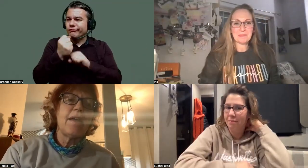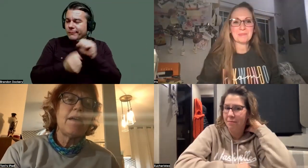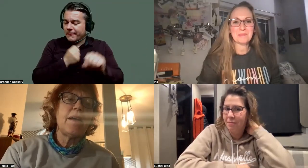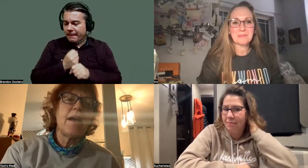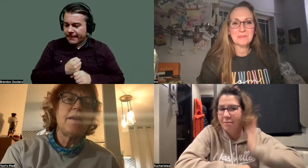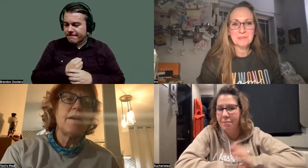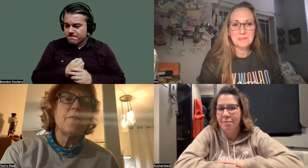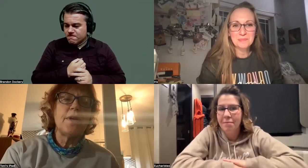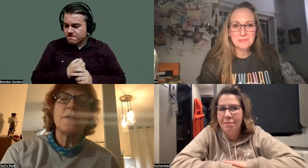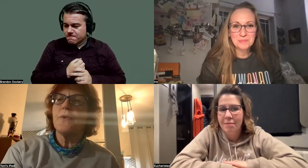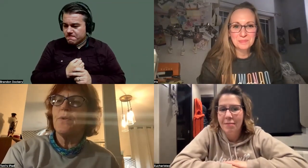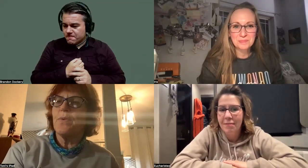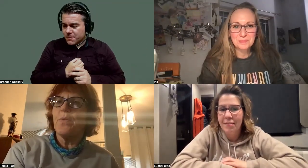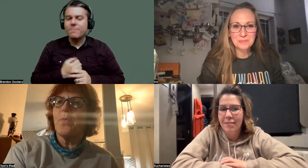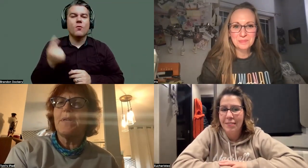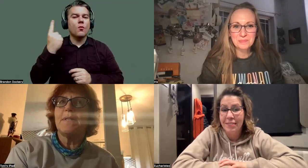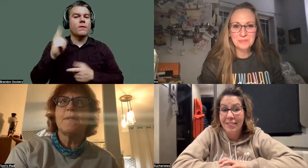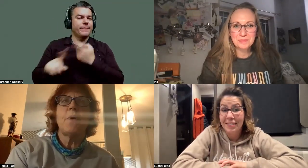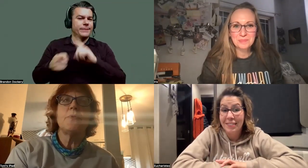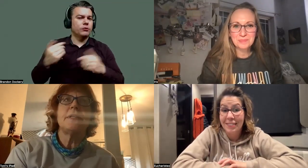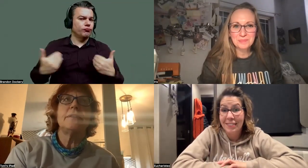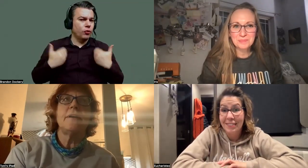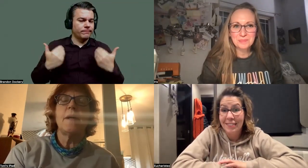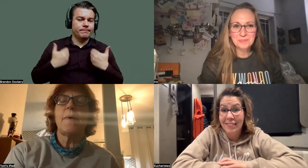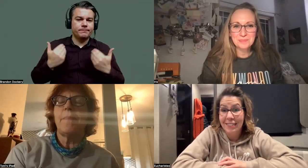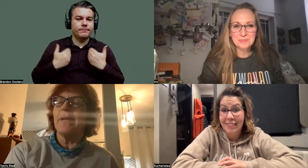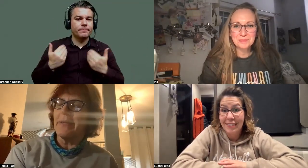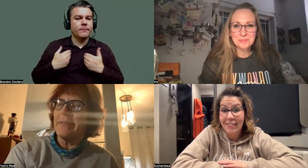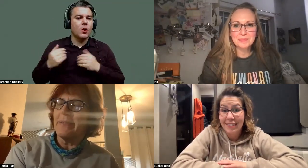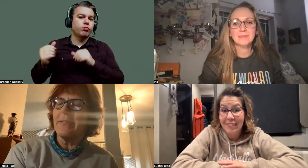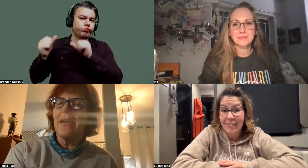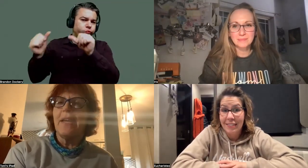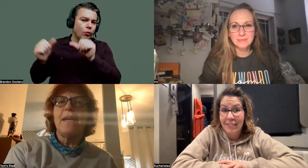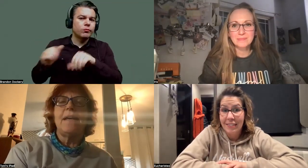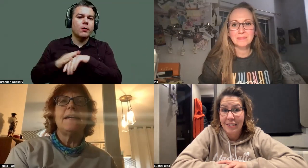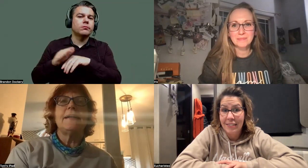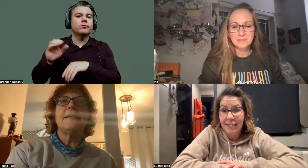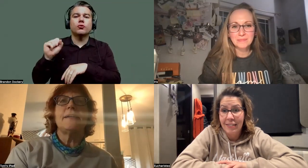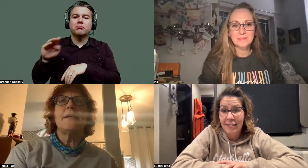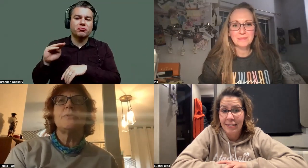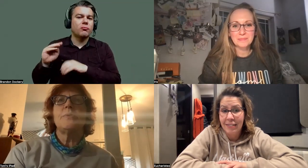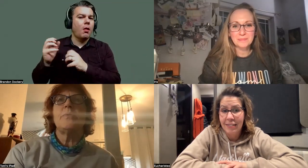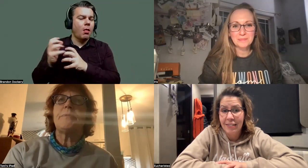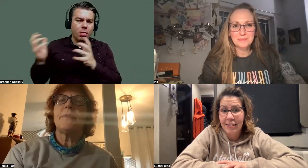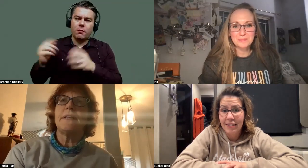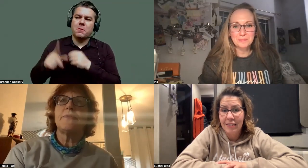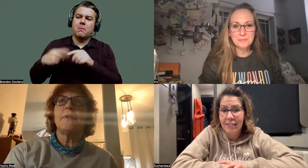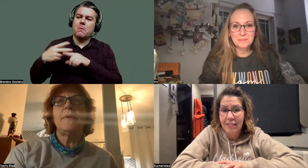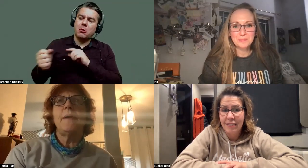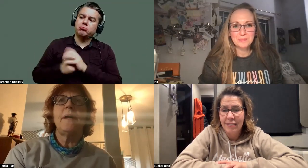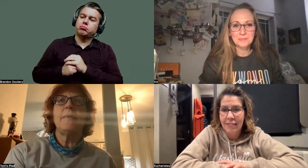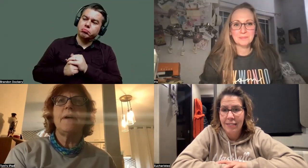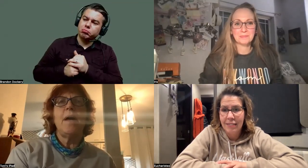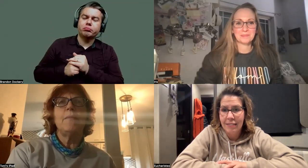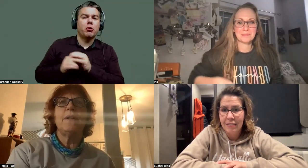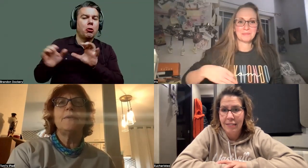I had a young friend who was posting a lot about plexus, and I was doing wonderful things for her,